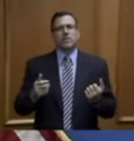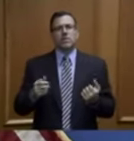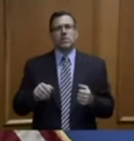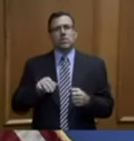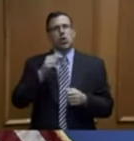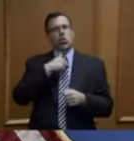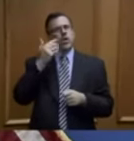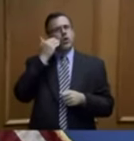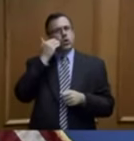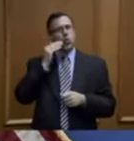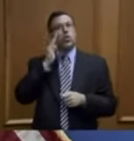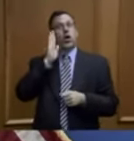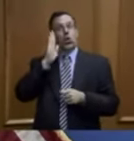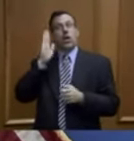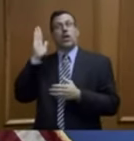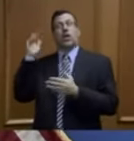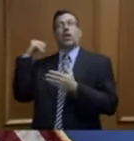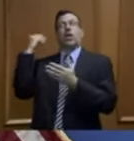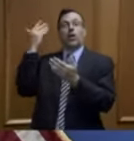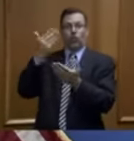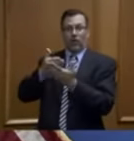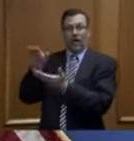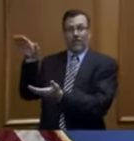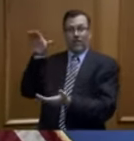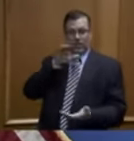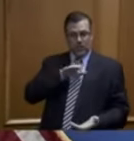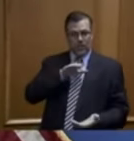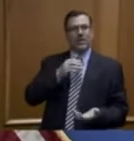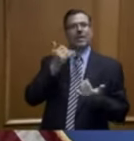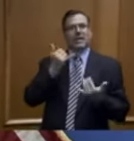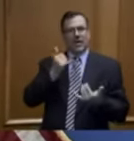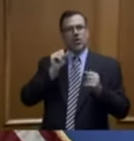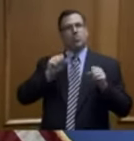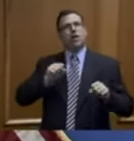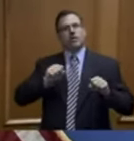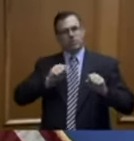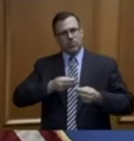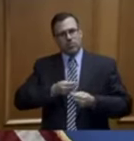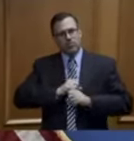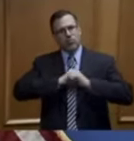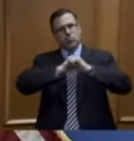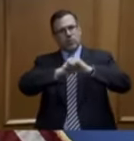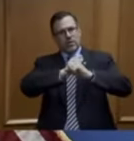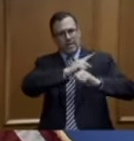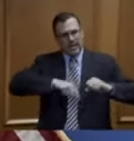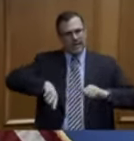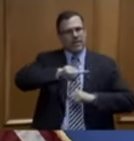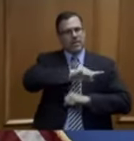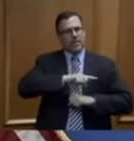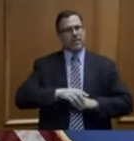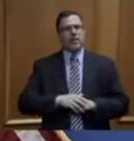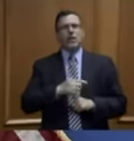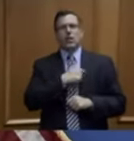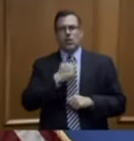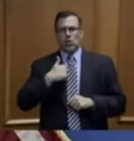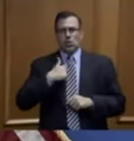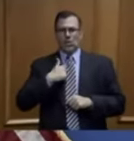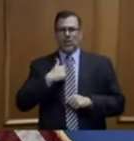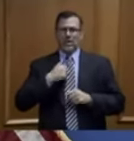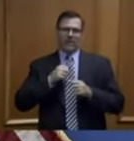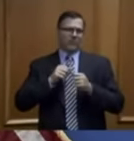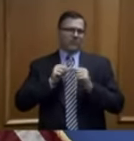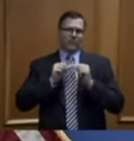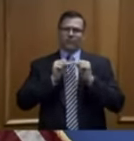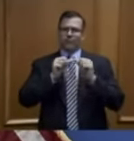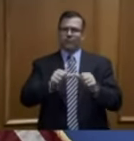that that would change. And when it became evident that it was possible to protect them, that we would do so. So that that we carried out that plan. That's